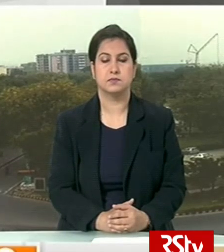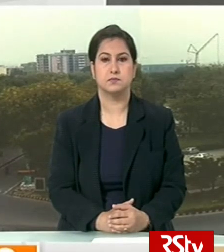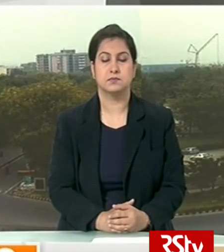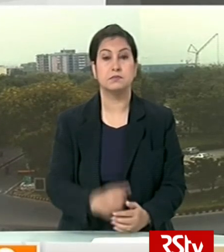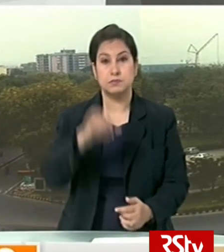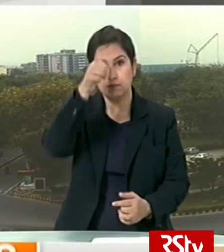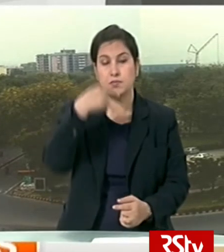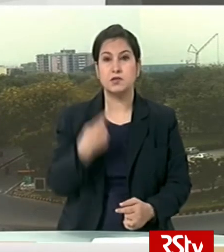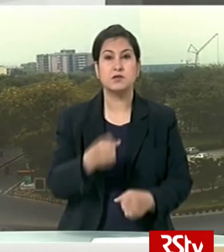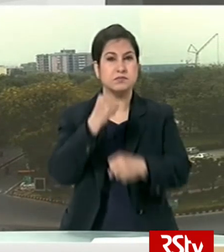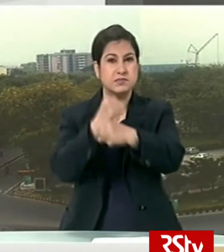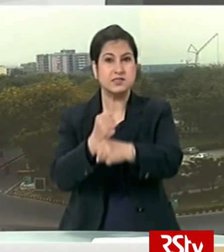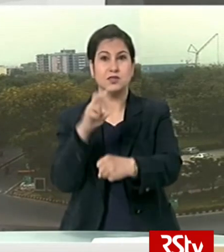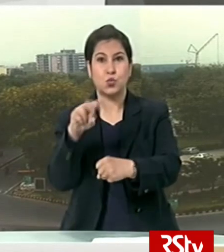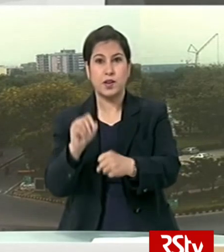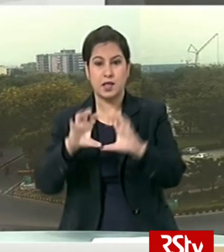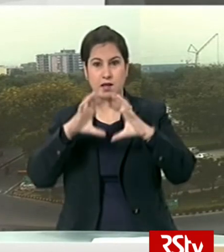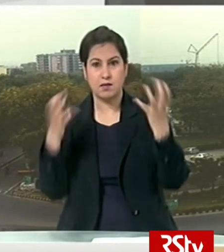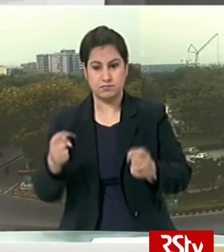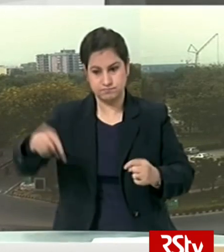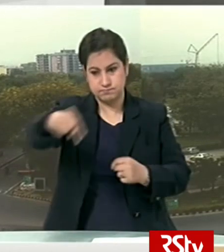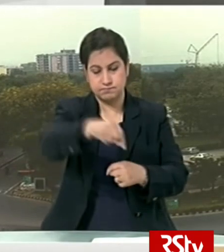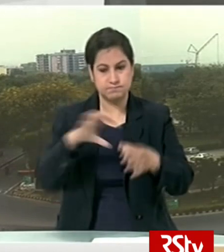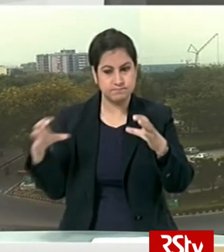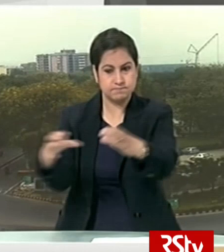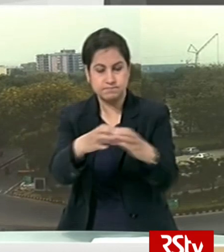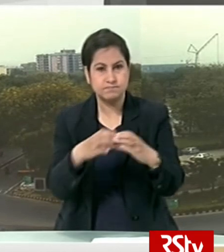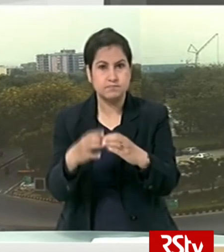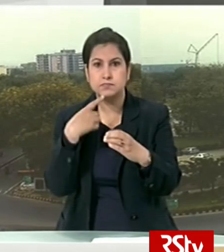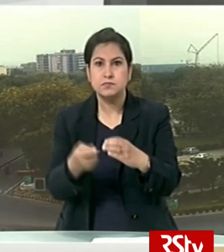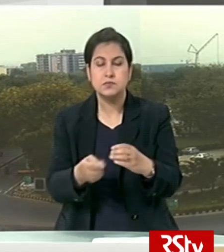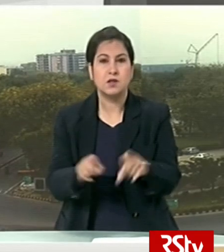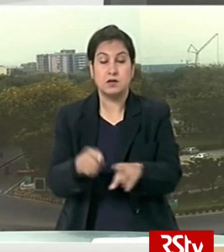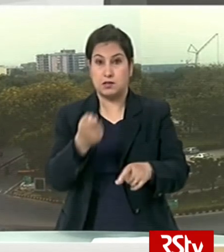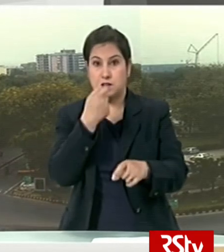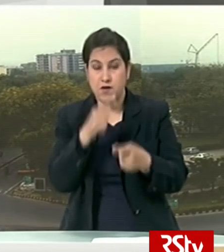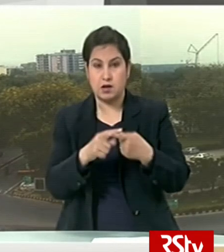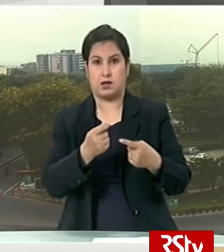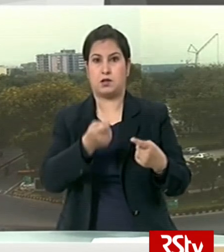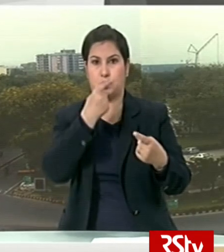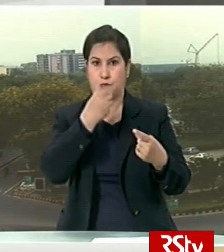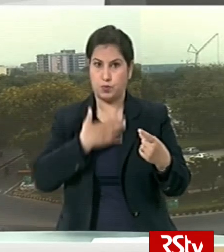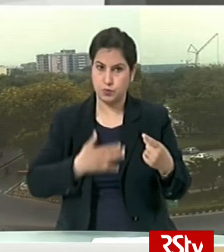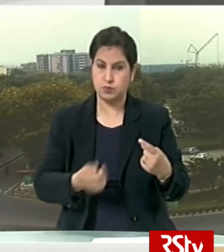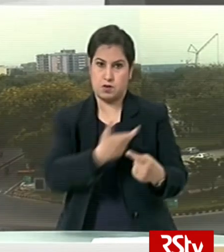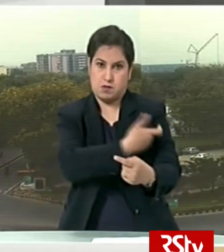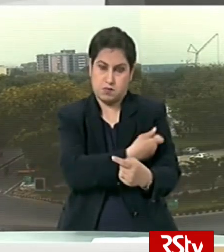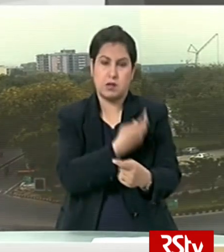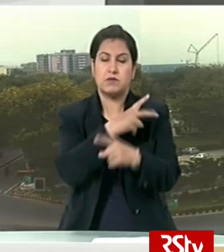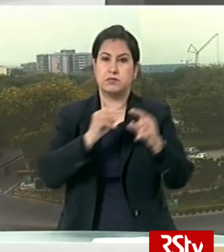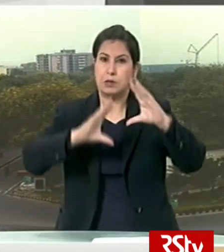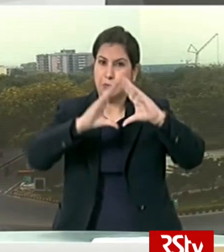india calls upon g20 nations to ensure access to essential medicines treatments and vaccines at affordable